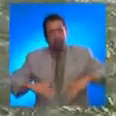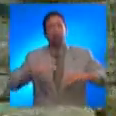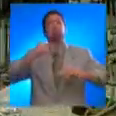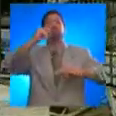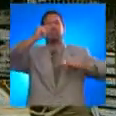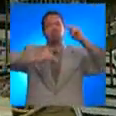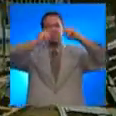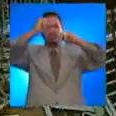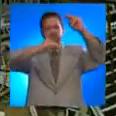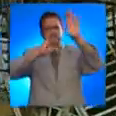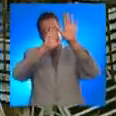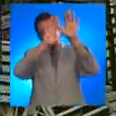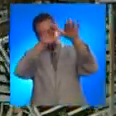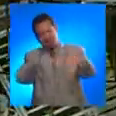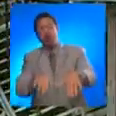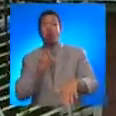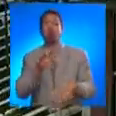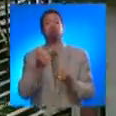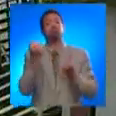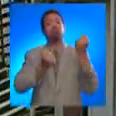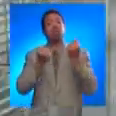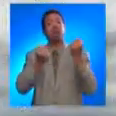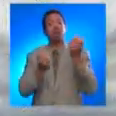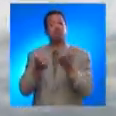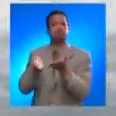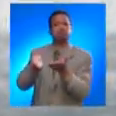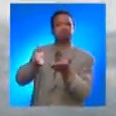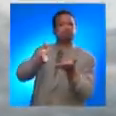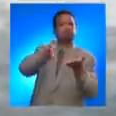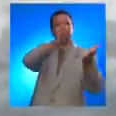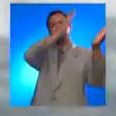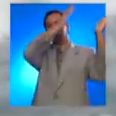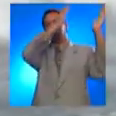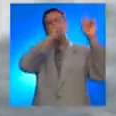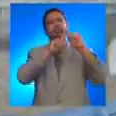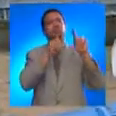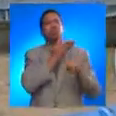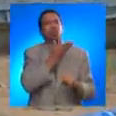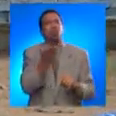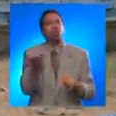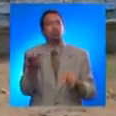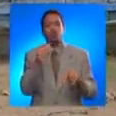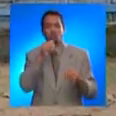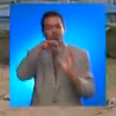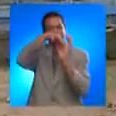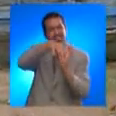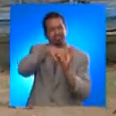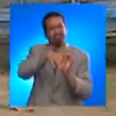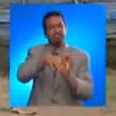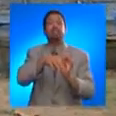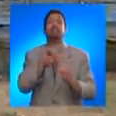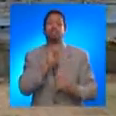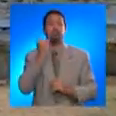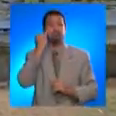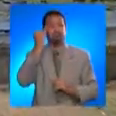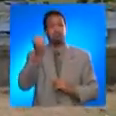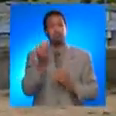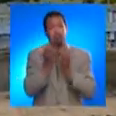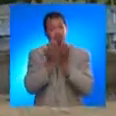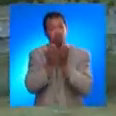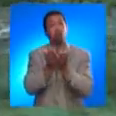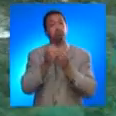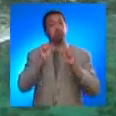bridges, concrete buildings, trains, automobiles, and any structure without a strong foundation,